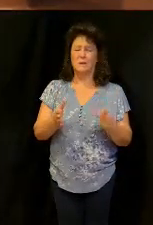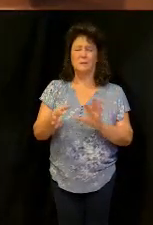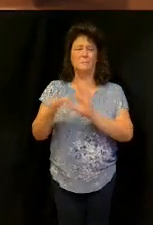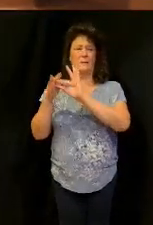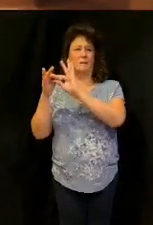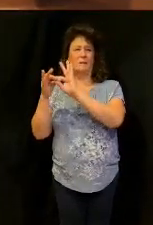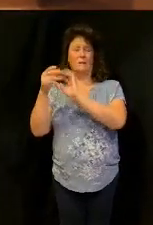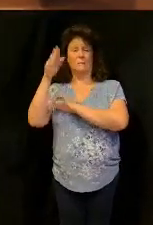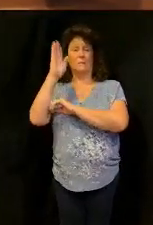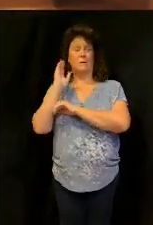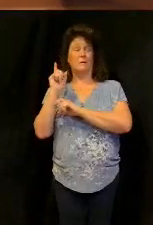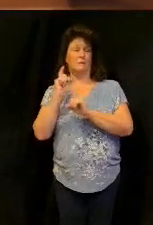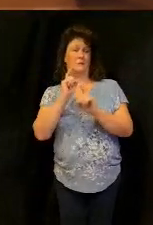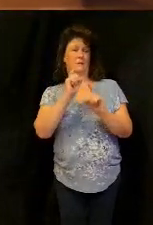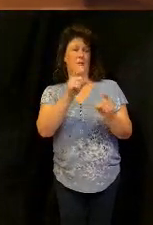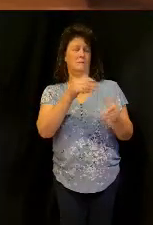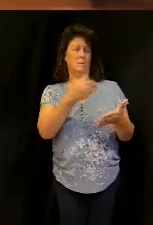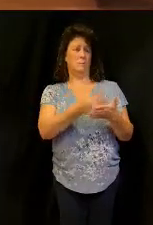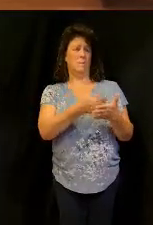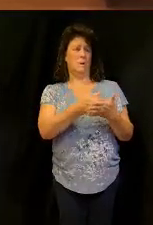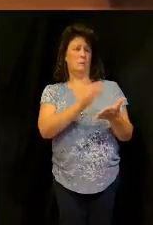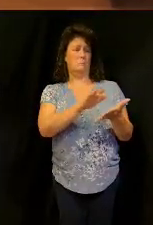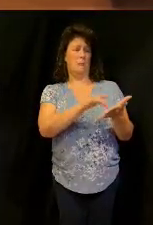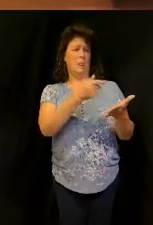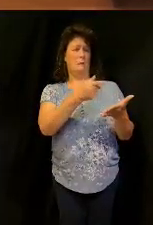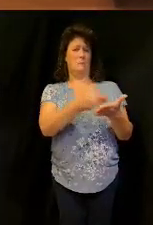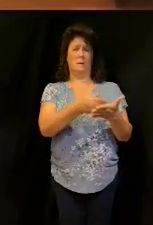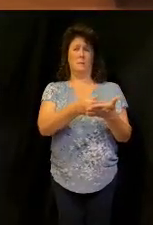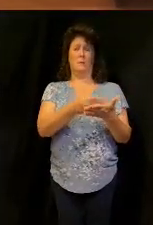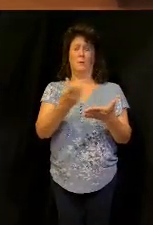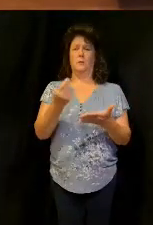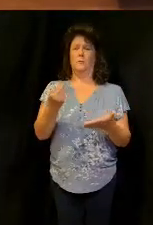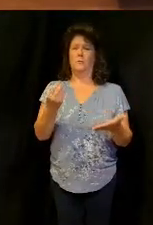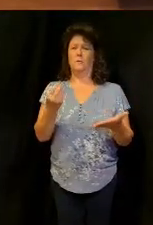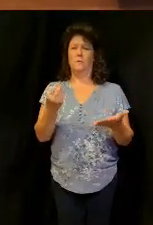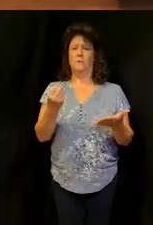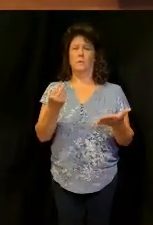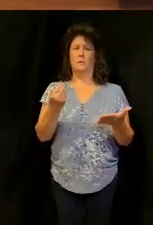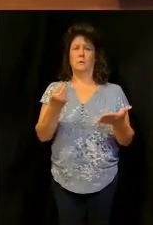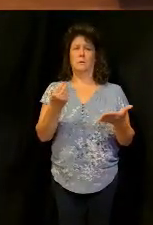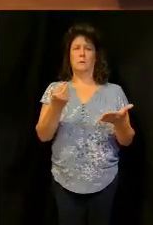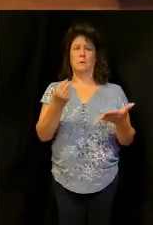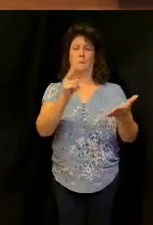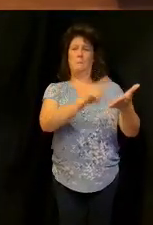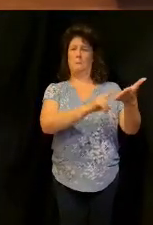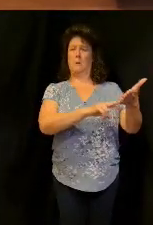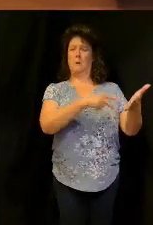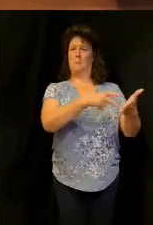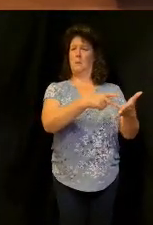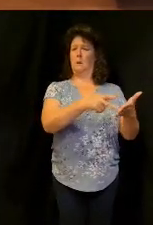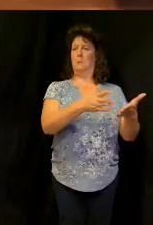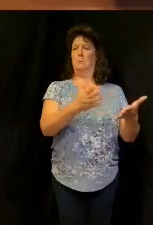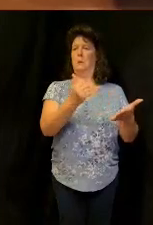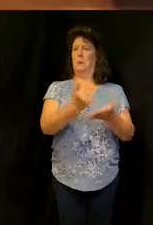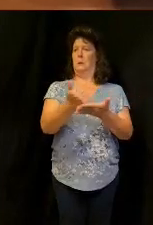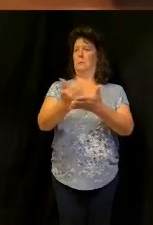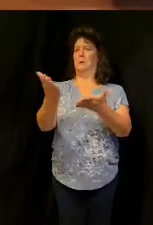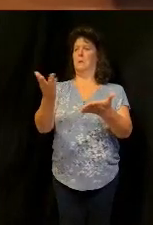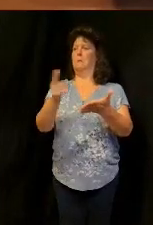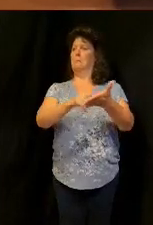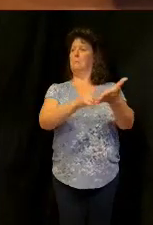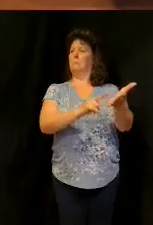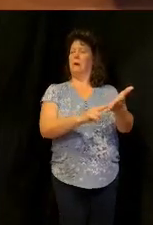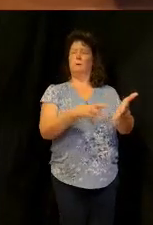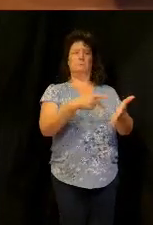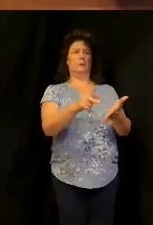gives you this wage and that way you'll meet needs well what do I do you got bills to pay he's like amen Pastor Paul I got bills